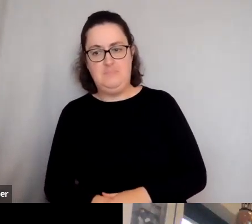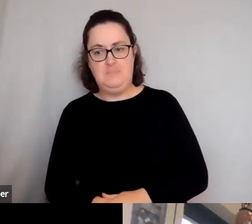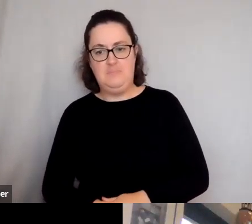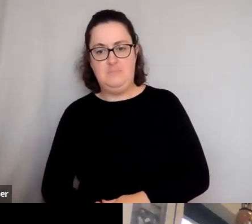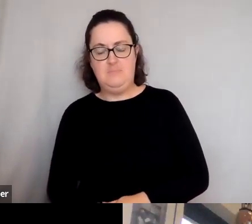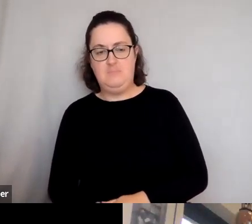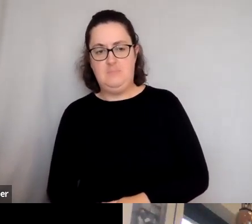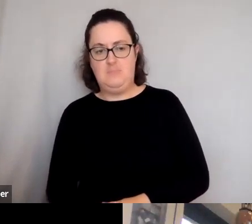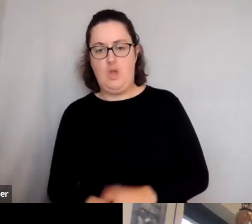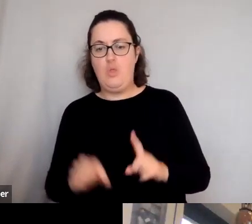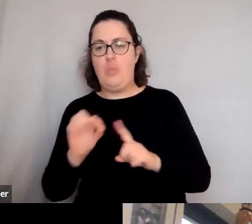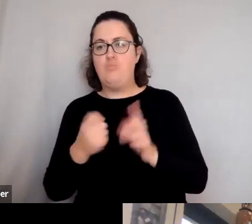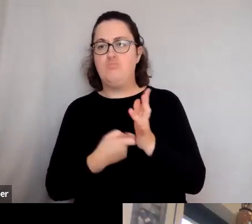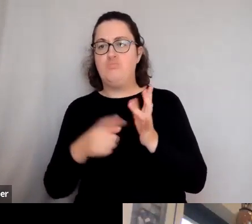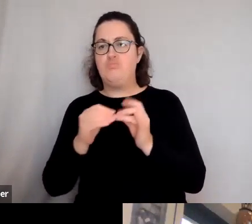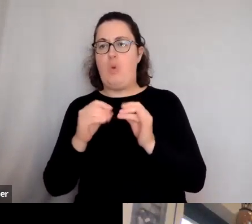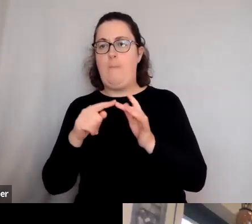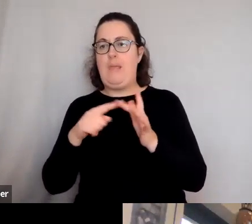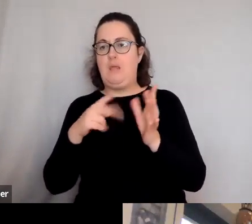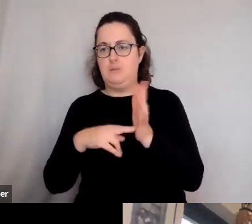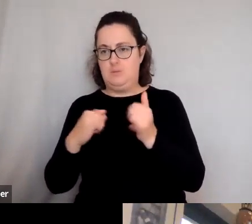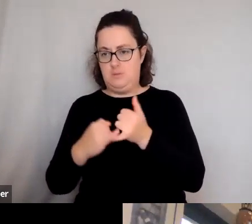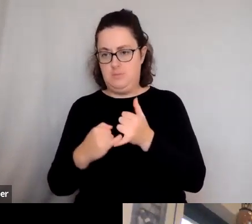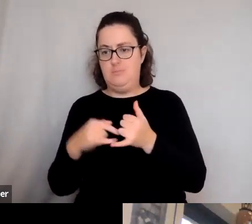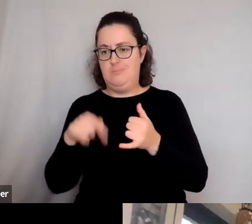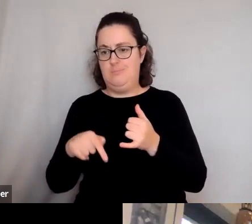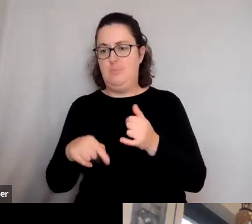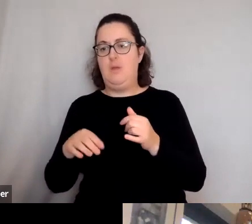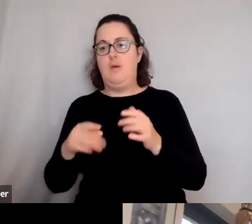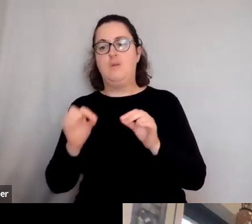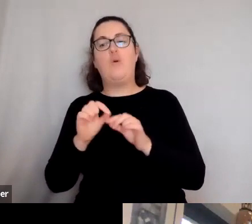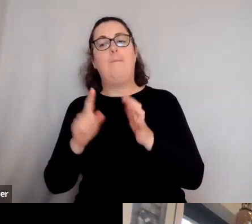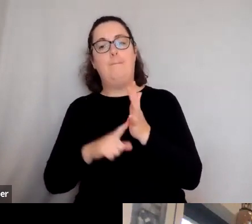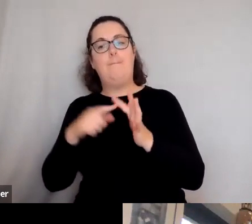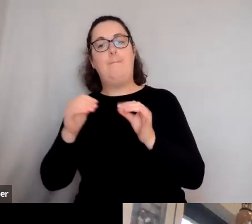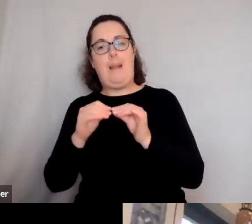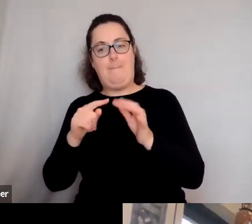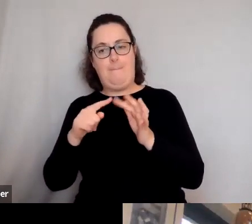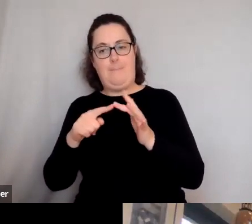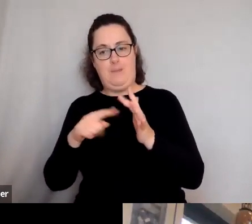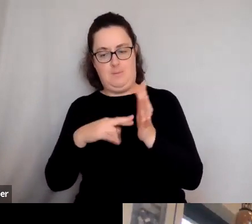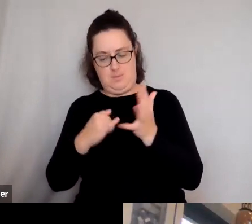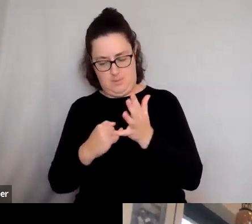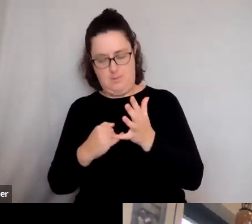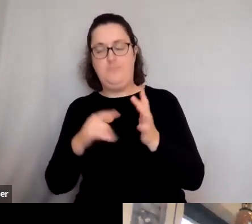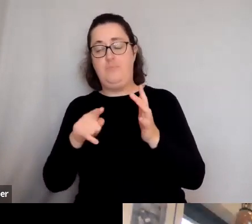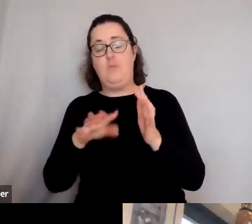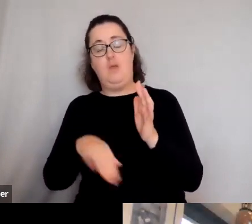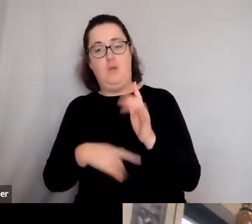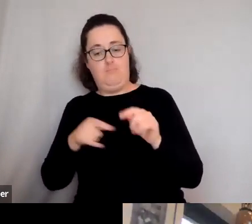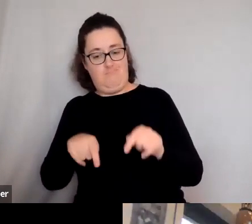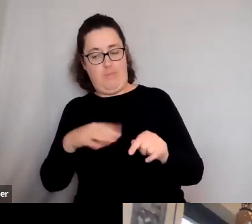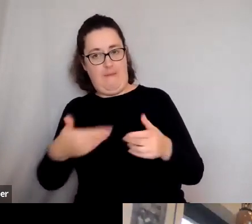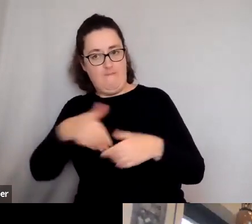And basically the plebeians had no rights and they did a lot of the fighting. And so, you when the chips are down and Rome is threatened, not by